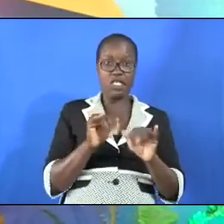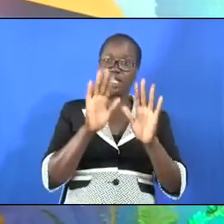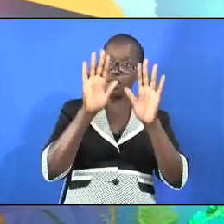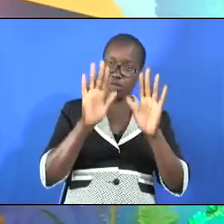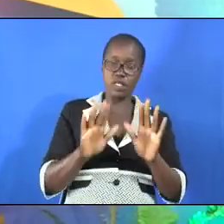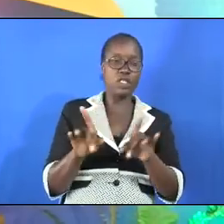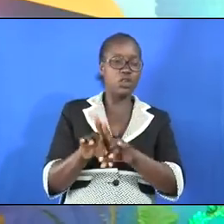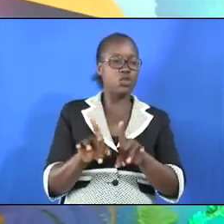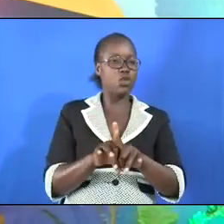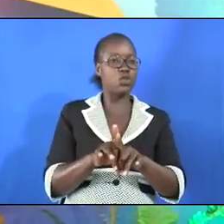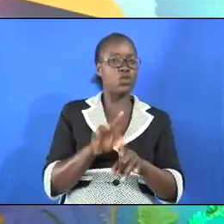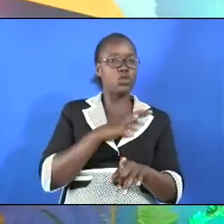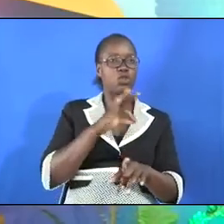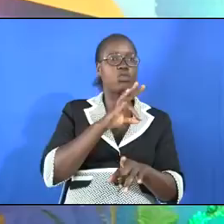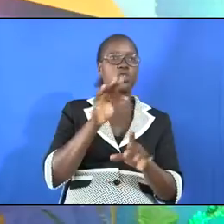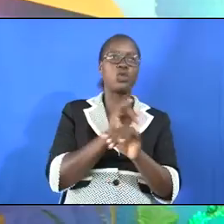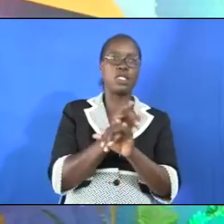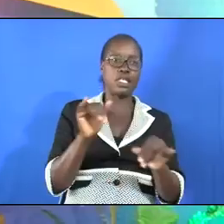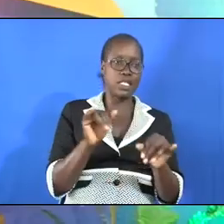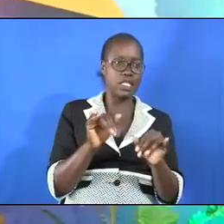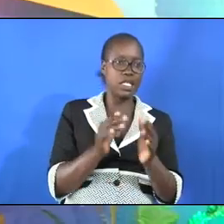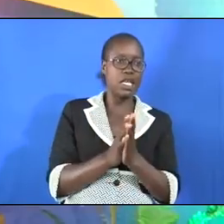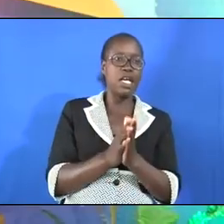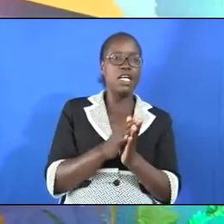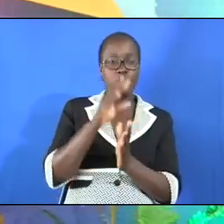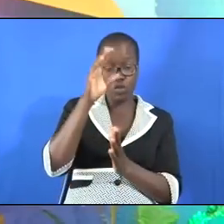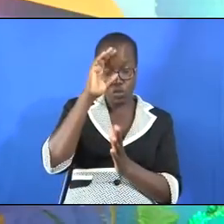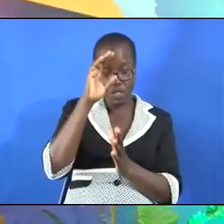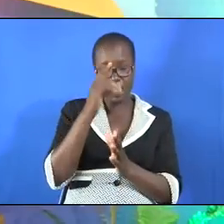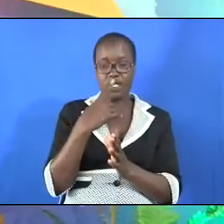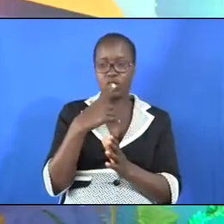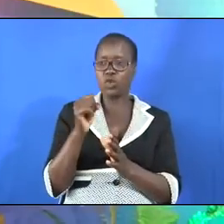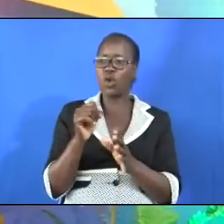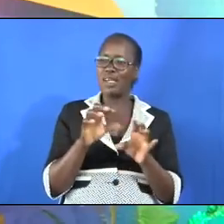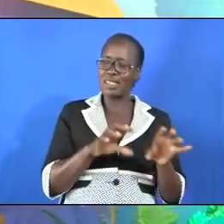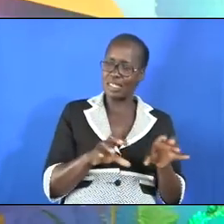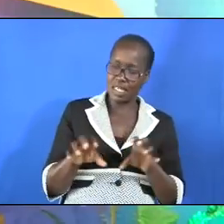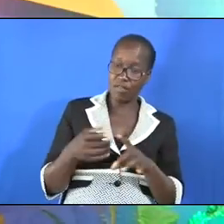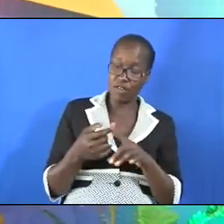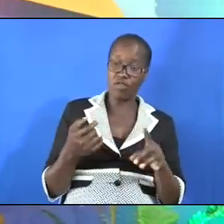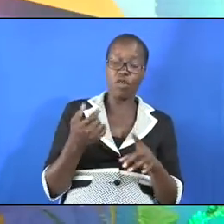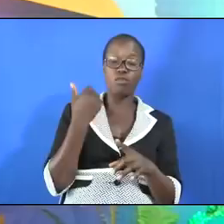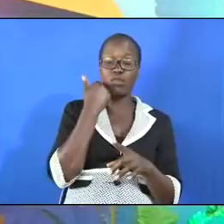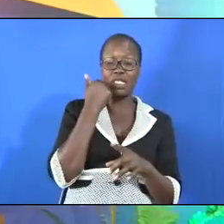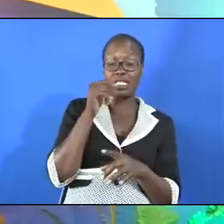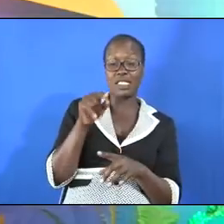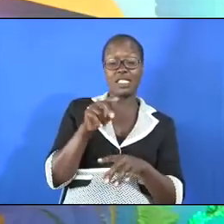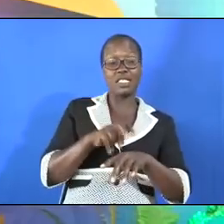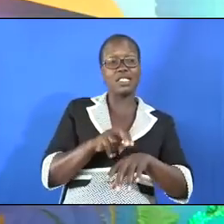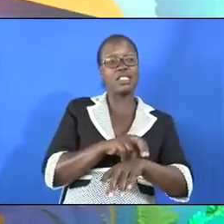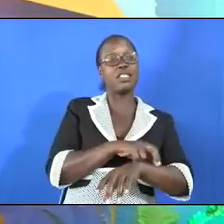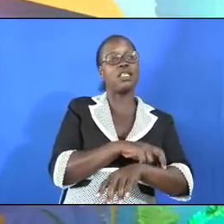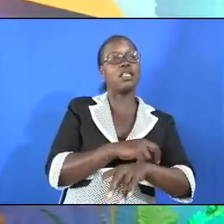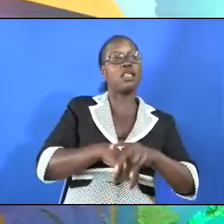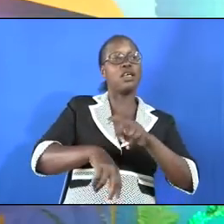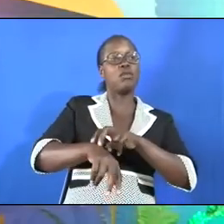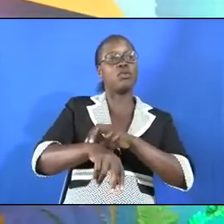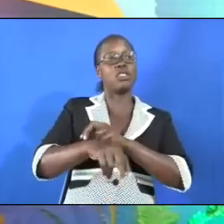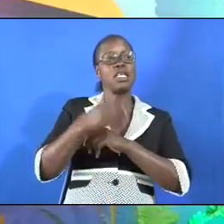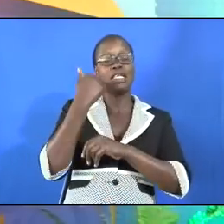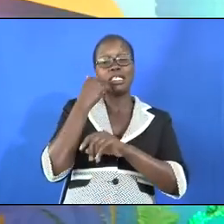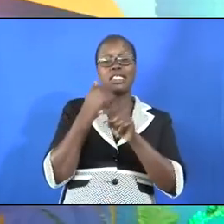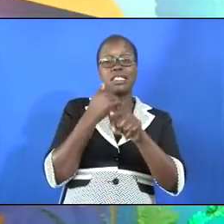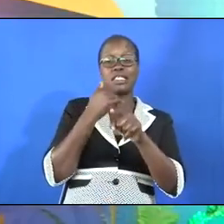also spiritual cleaning. It was considered so. He suffered from this disease. This disease,